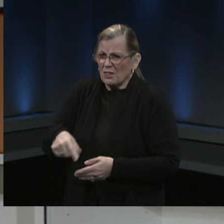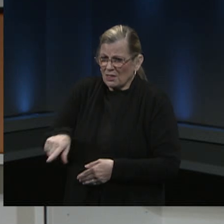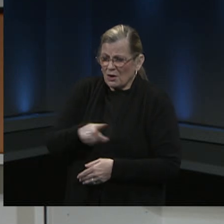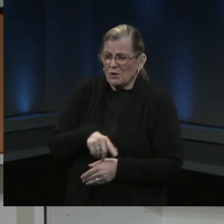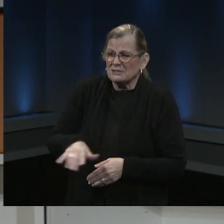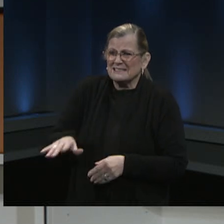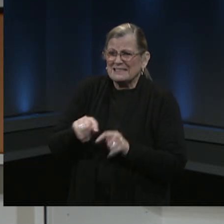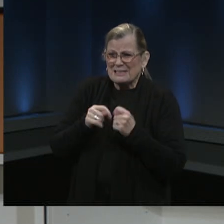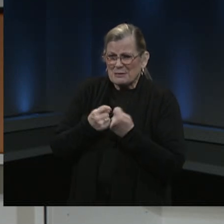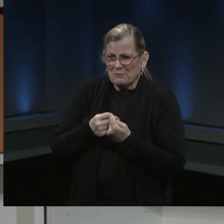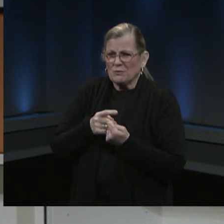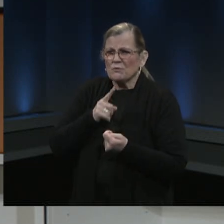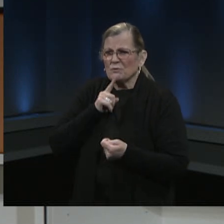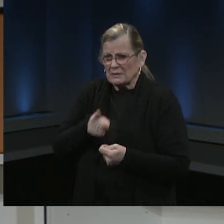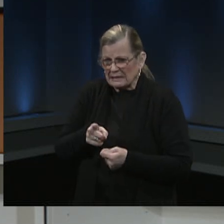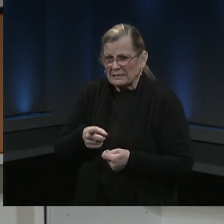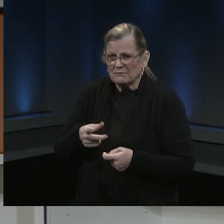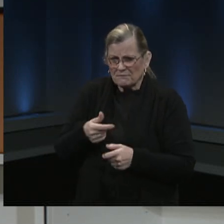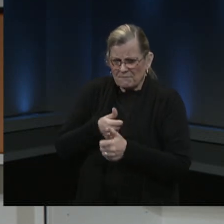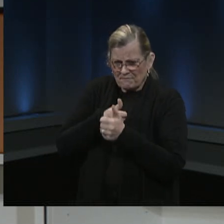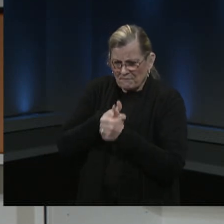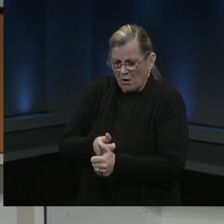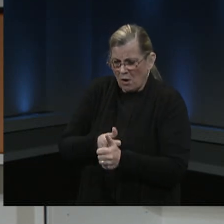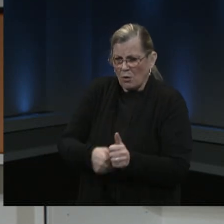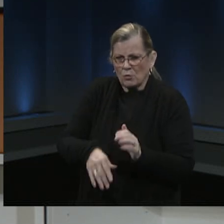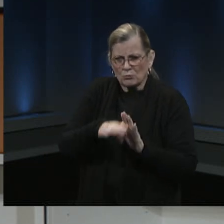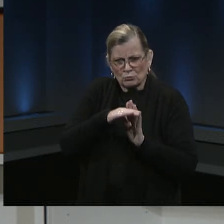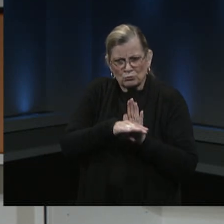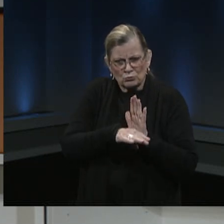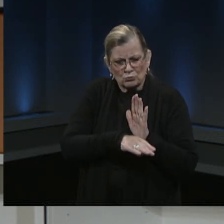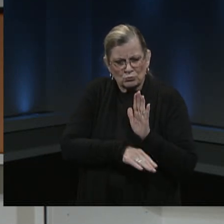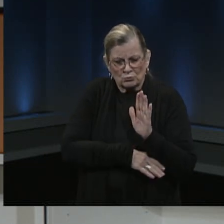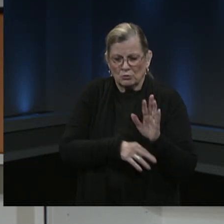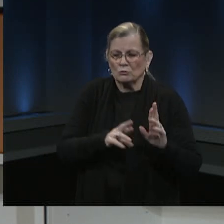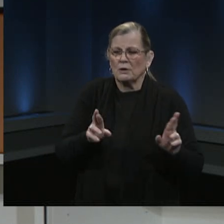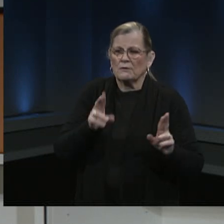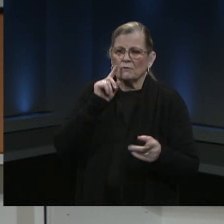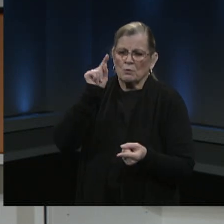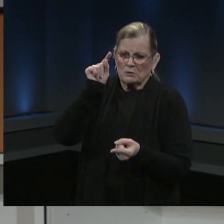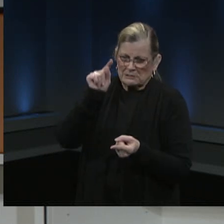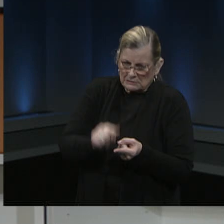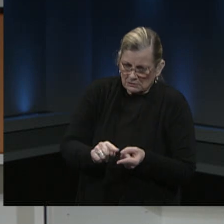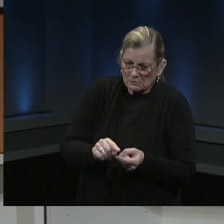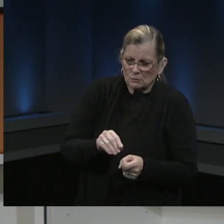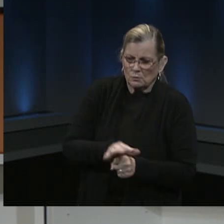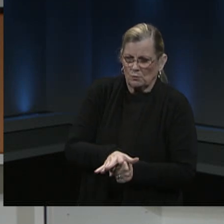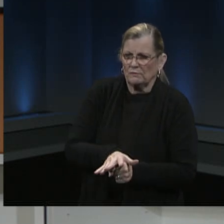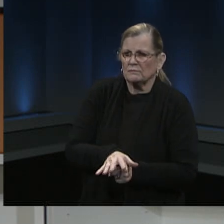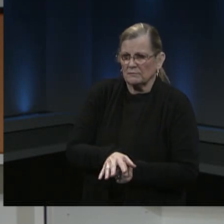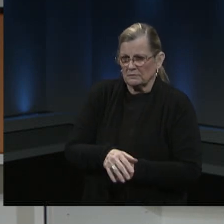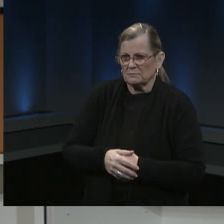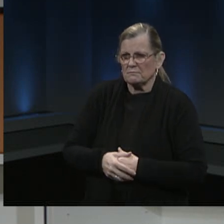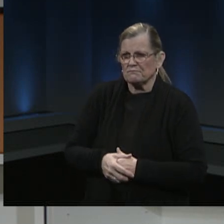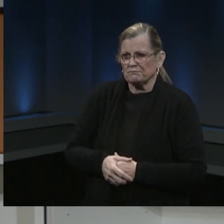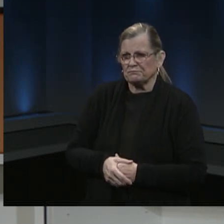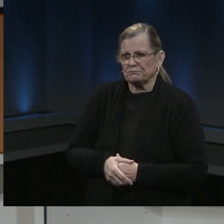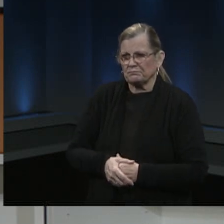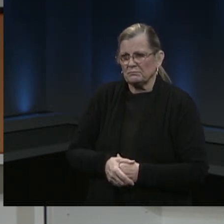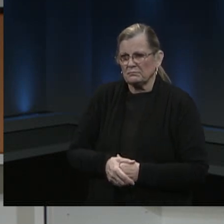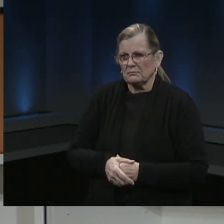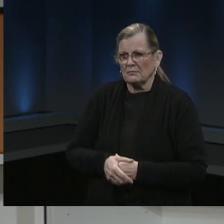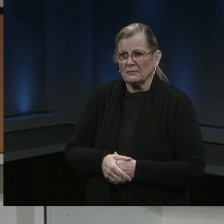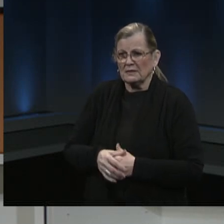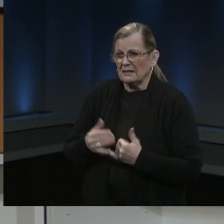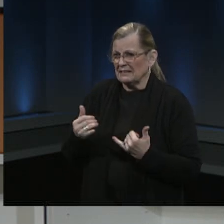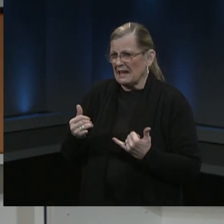mitigation measures are being effectively implemented in the school on a daily basis. And they will get immediate feedback